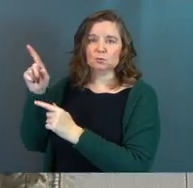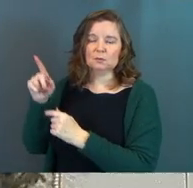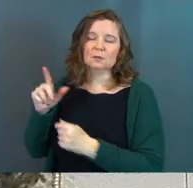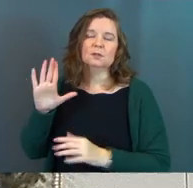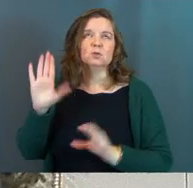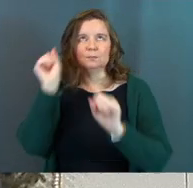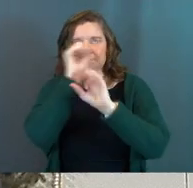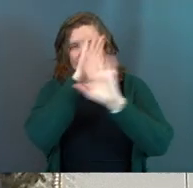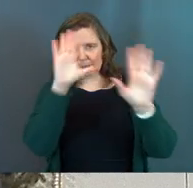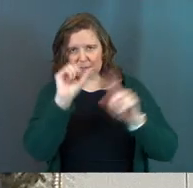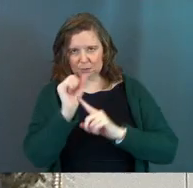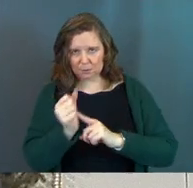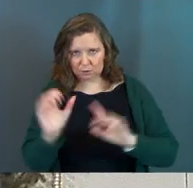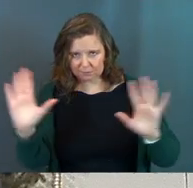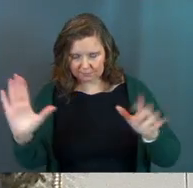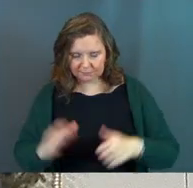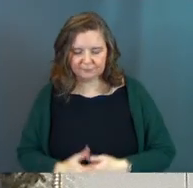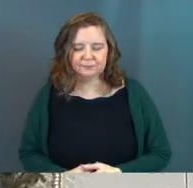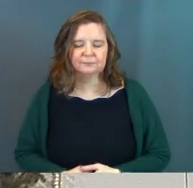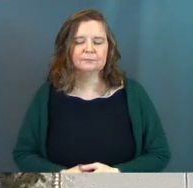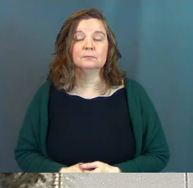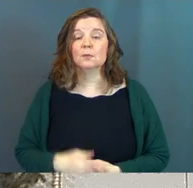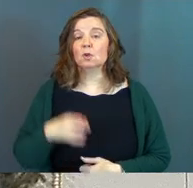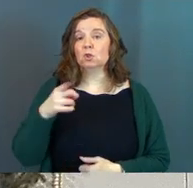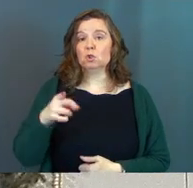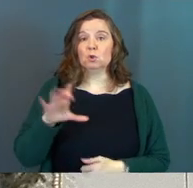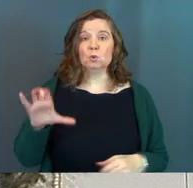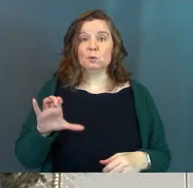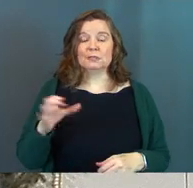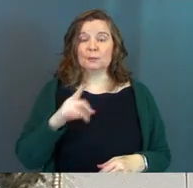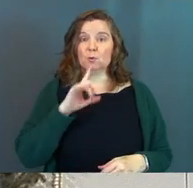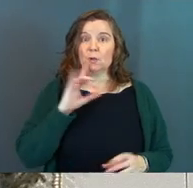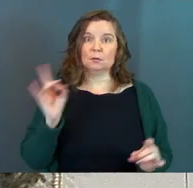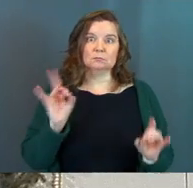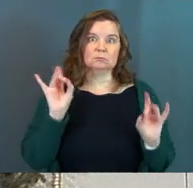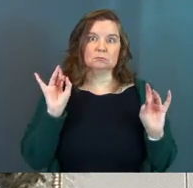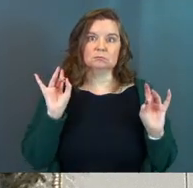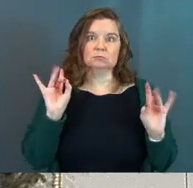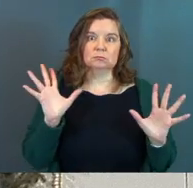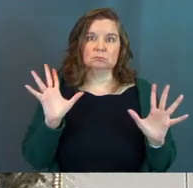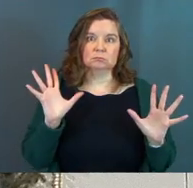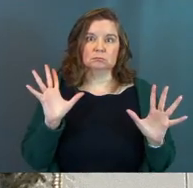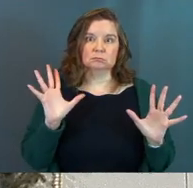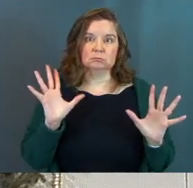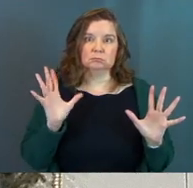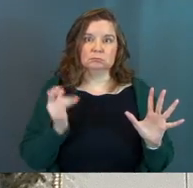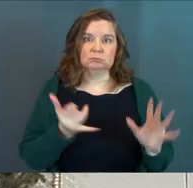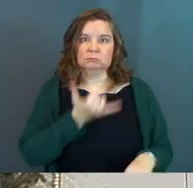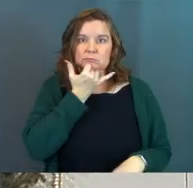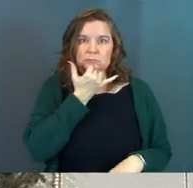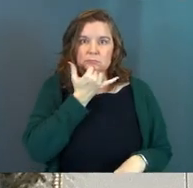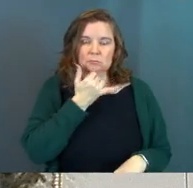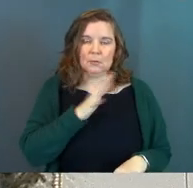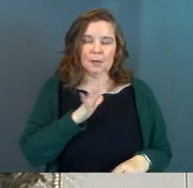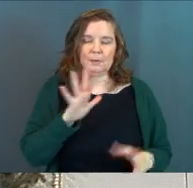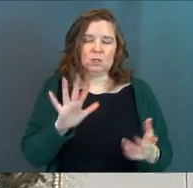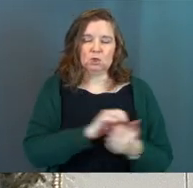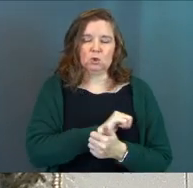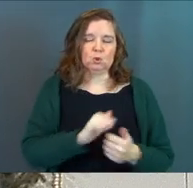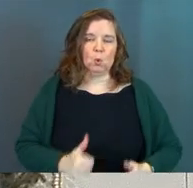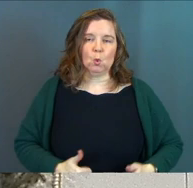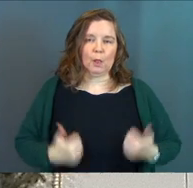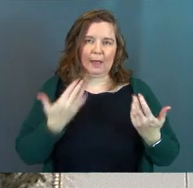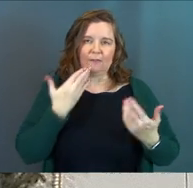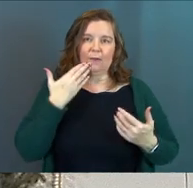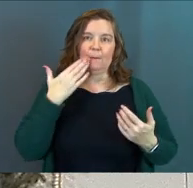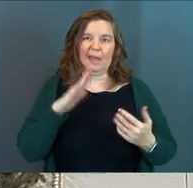Okay, imagine a situation. Imagine you did something really, really bad. And I mean, just destroy your life